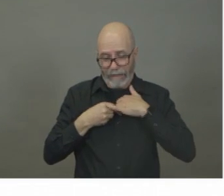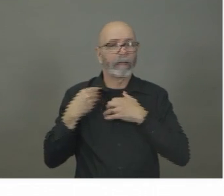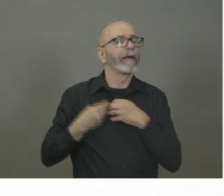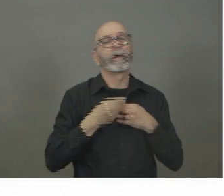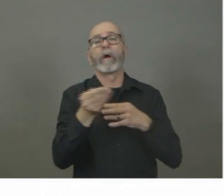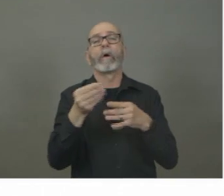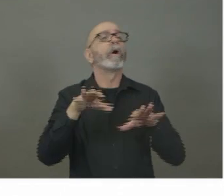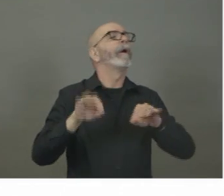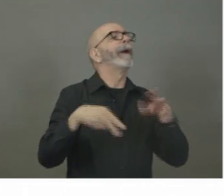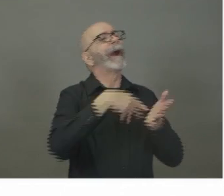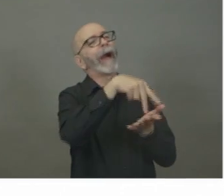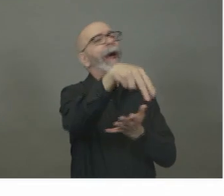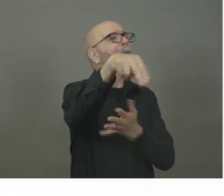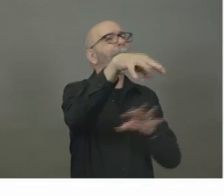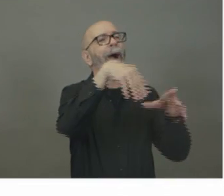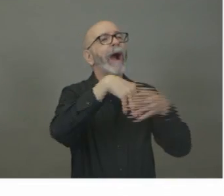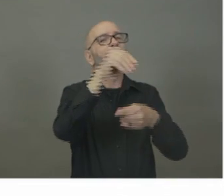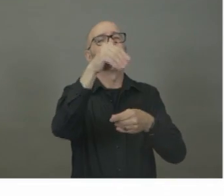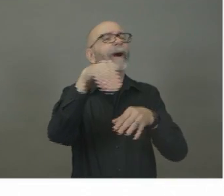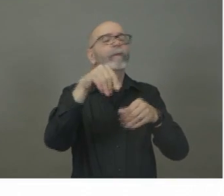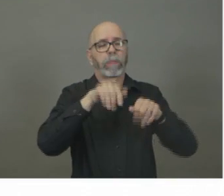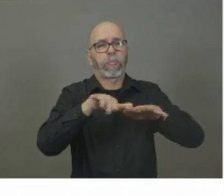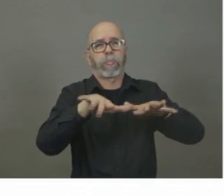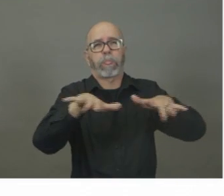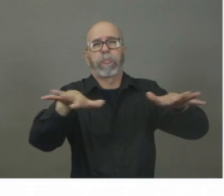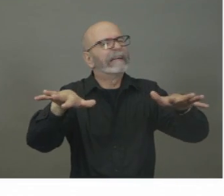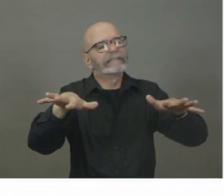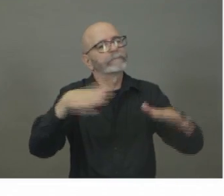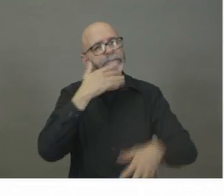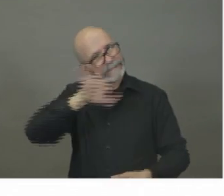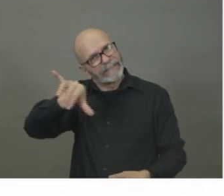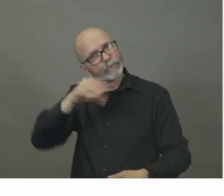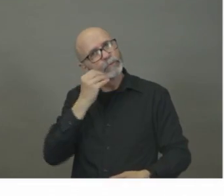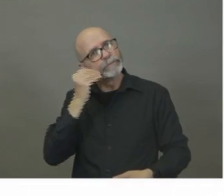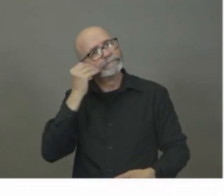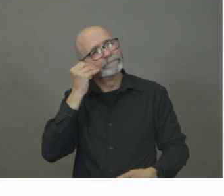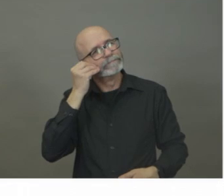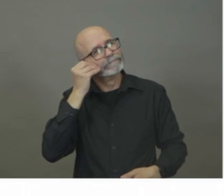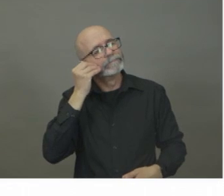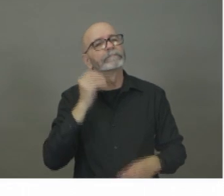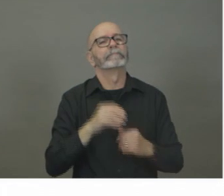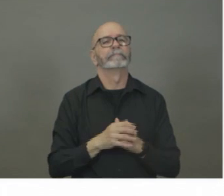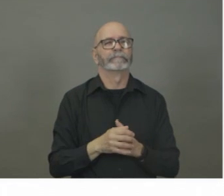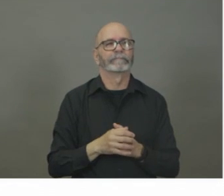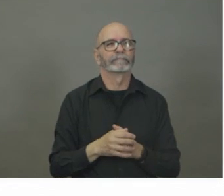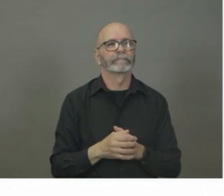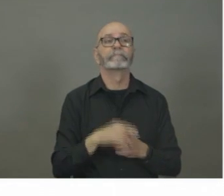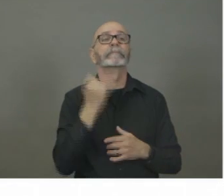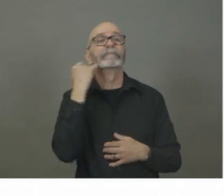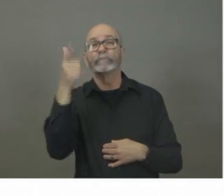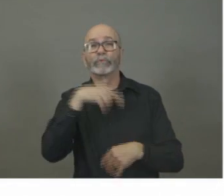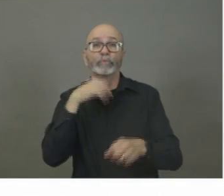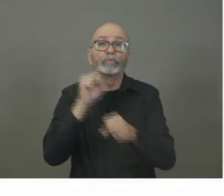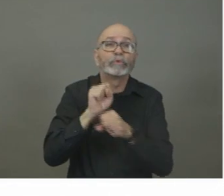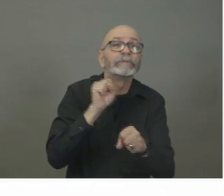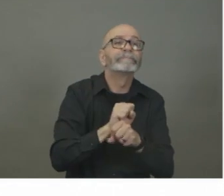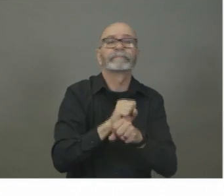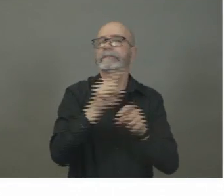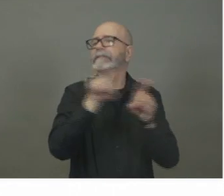those who in the private sector to do the same again and along with that,